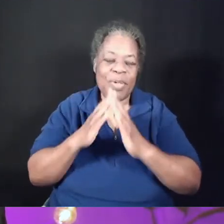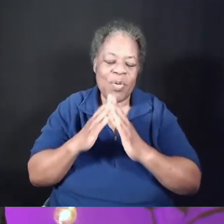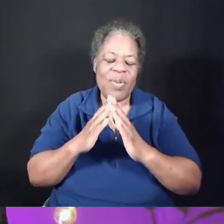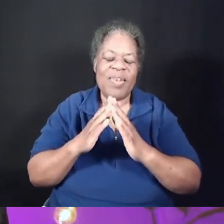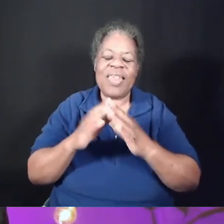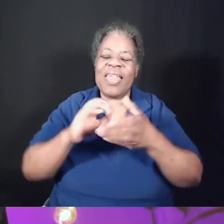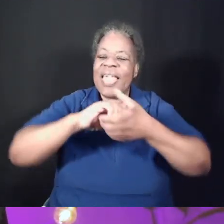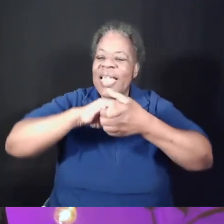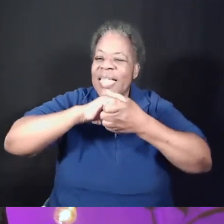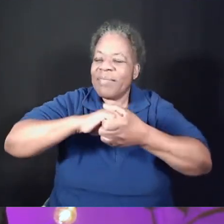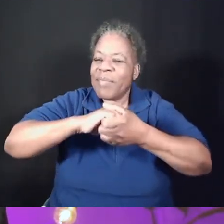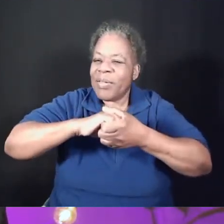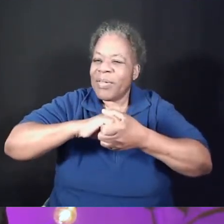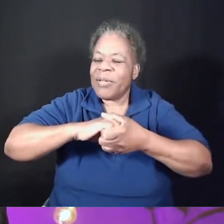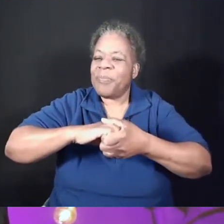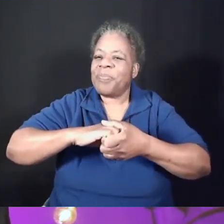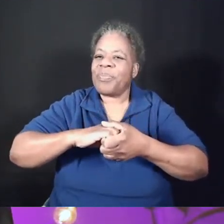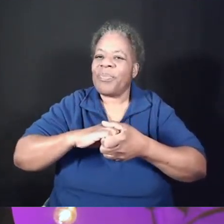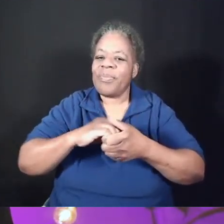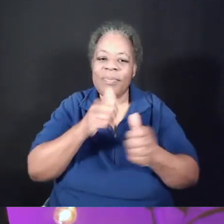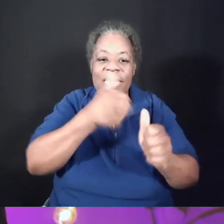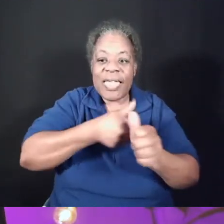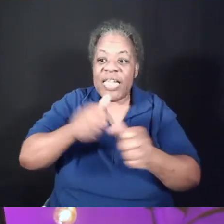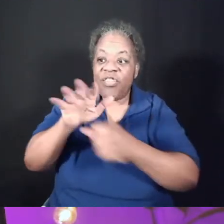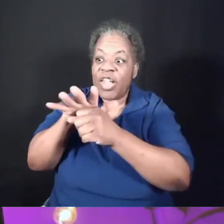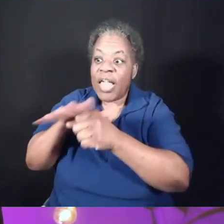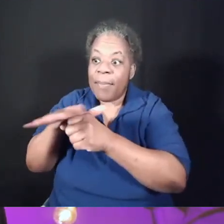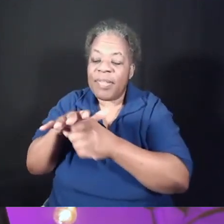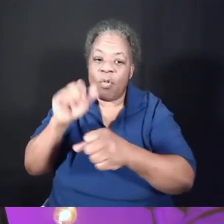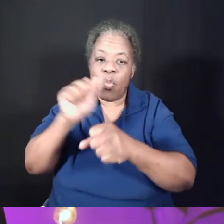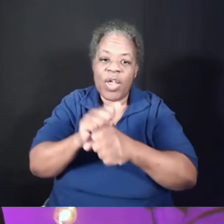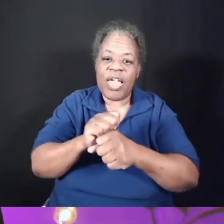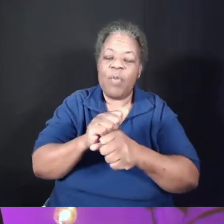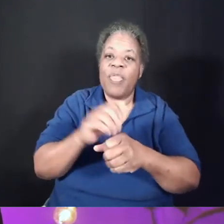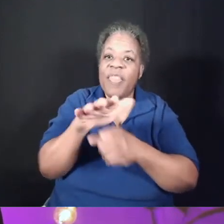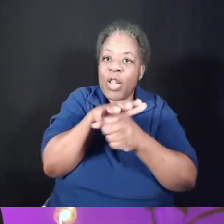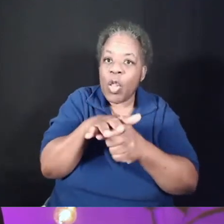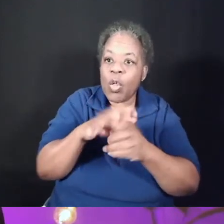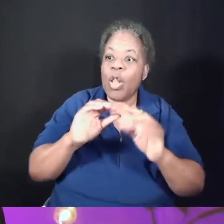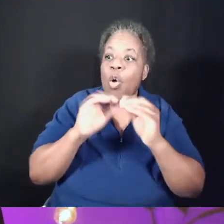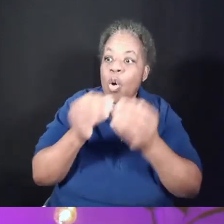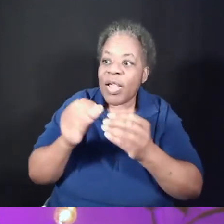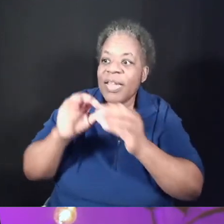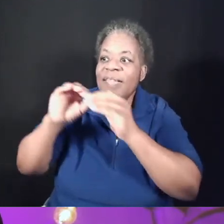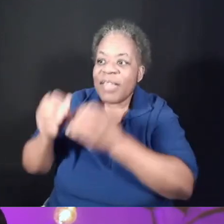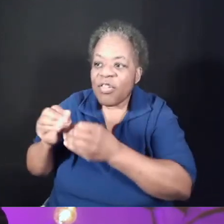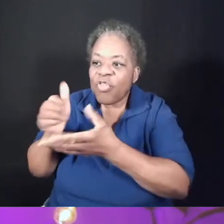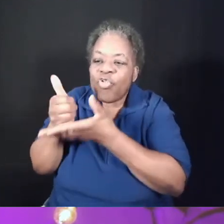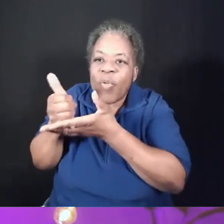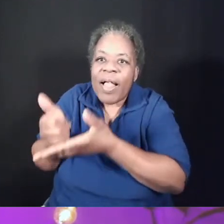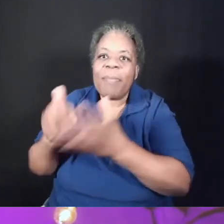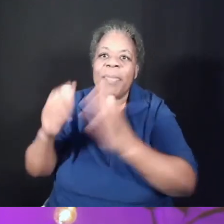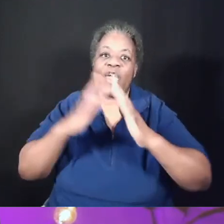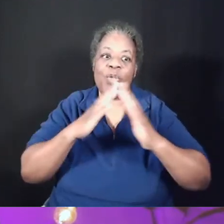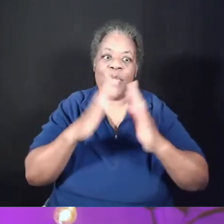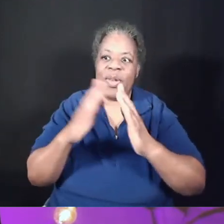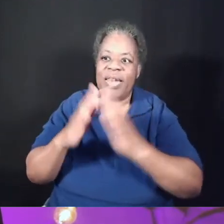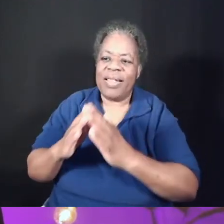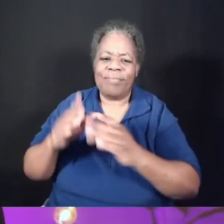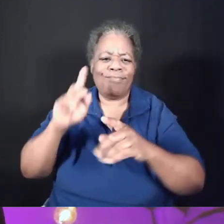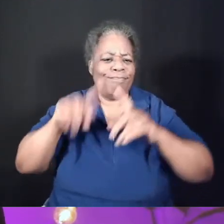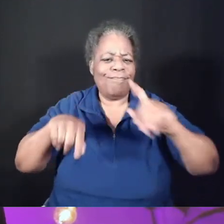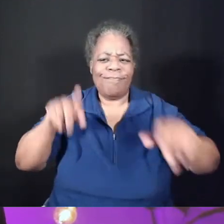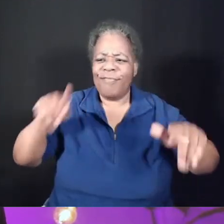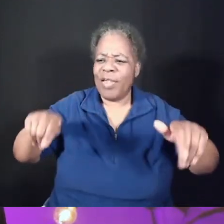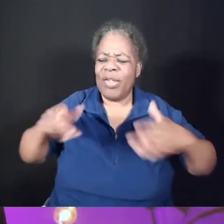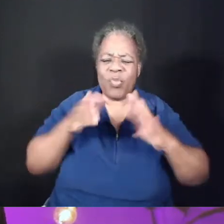is working with a local organization, and these local organizations are working for the betterment of our communities. So there's a bunch of different ways you can serve